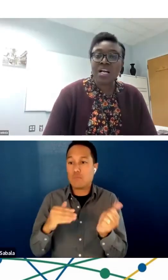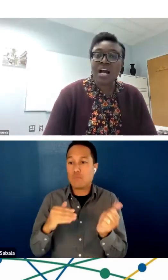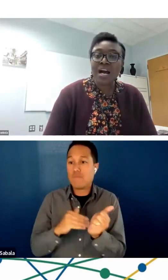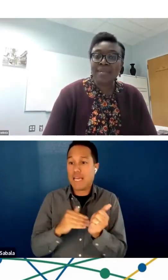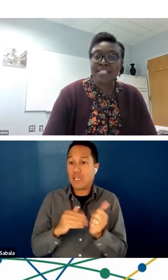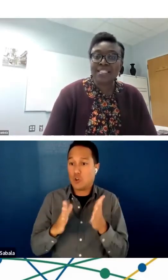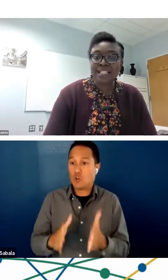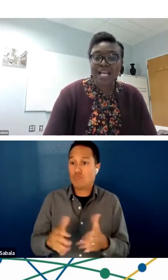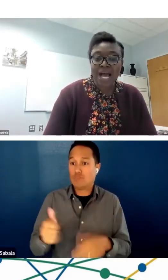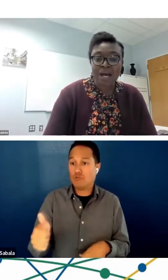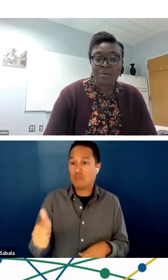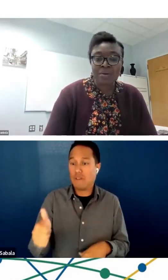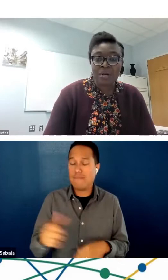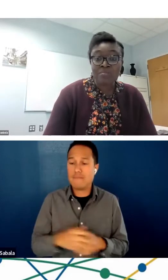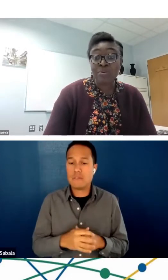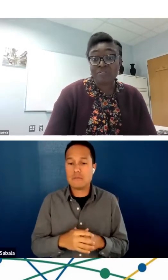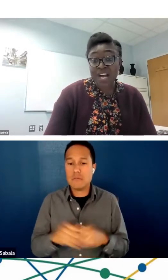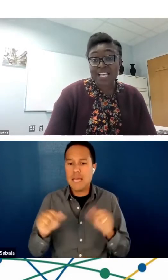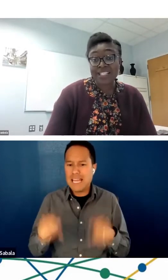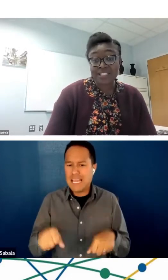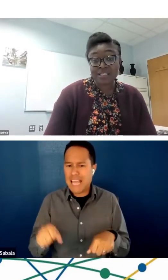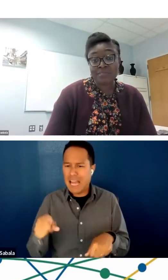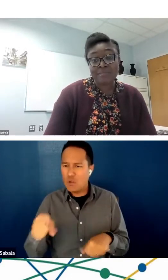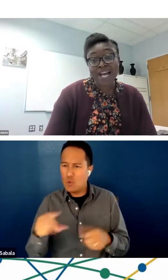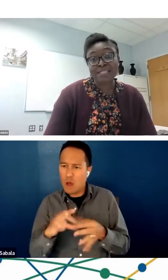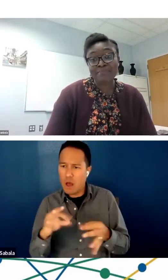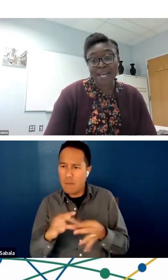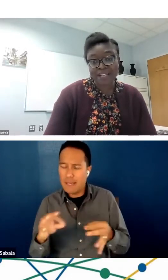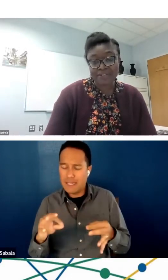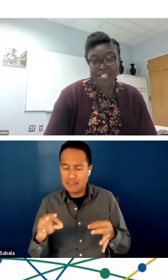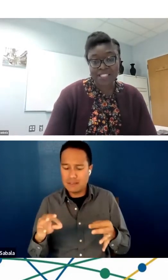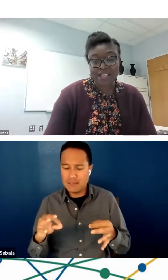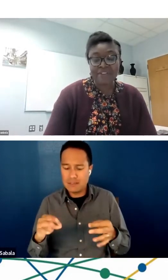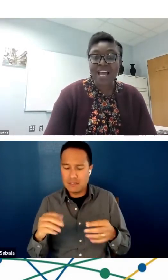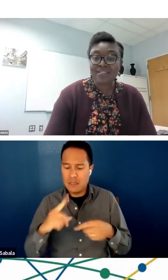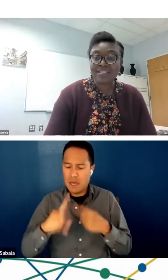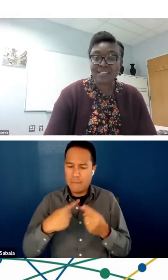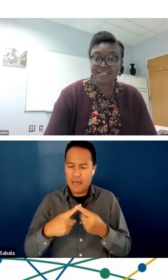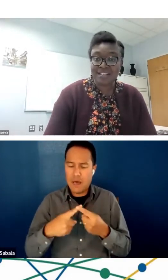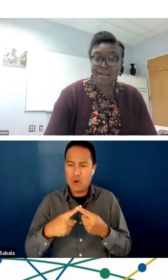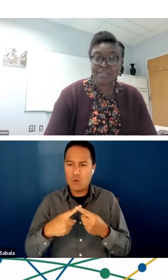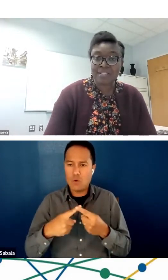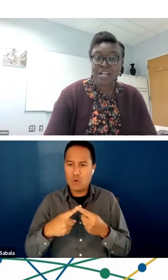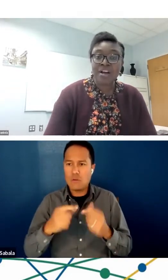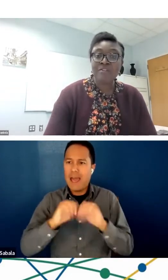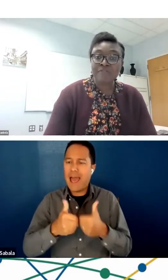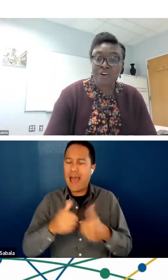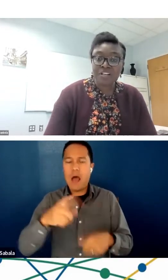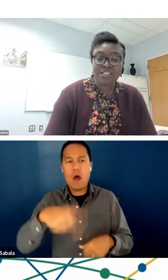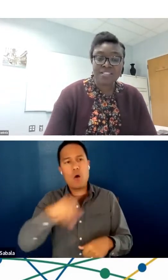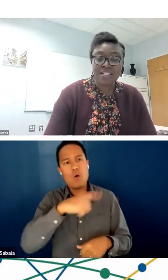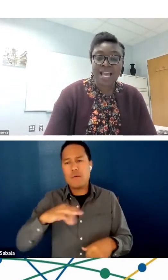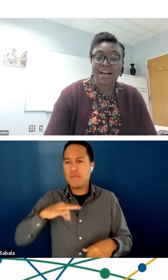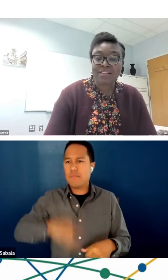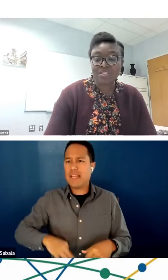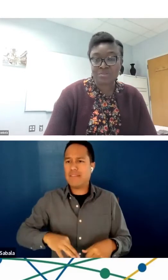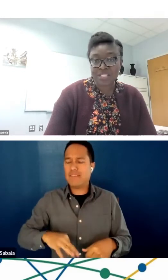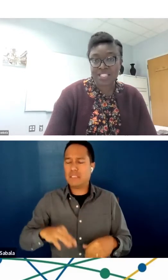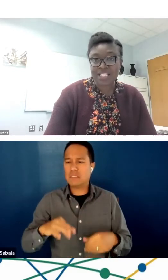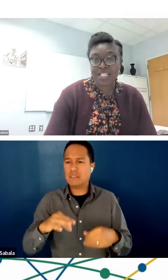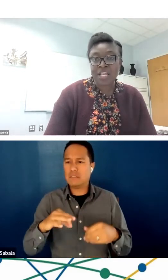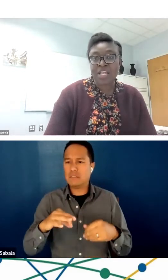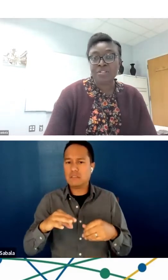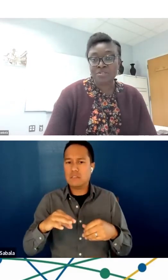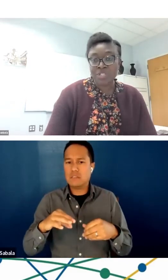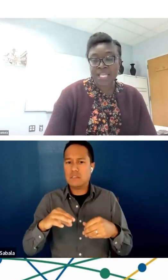can you comment on how providers might benefit if health systems focus on health